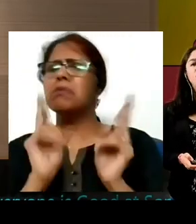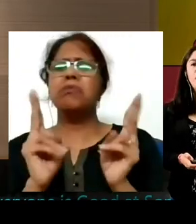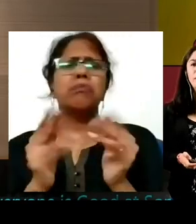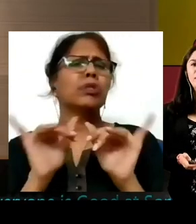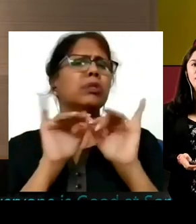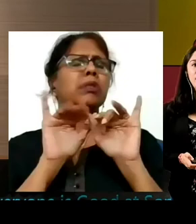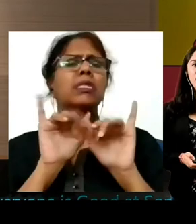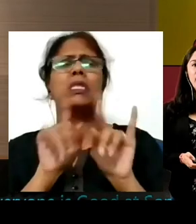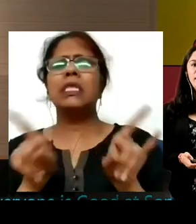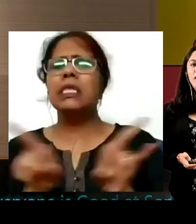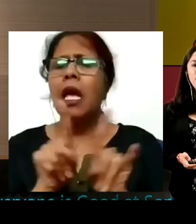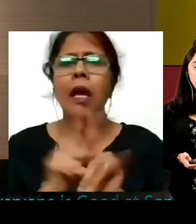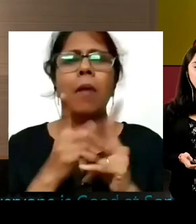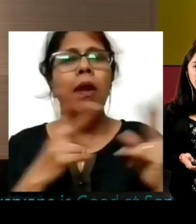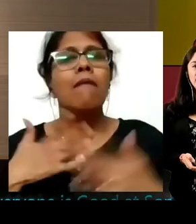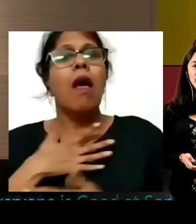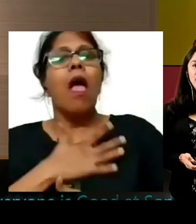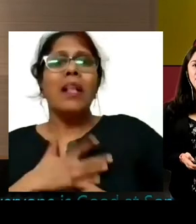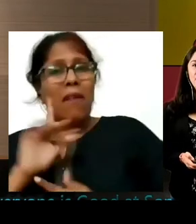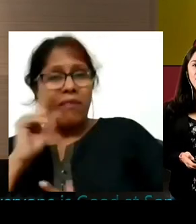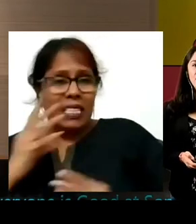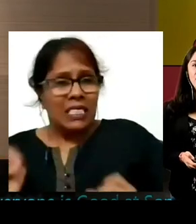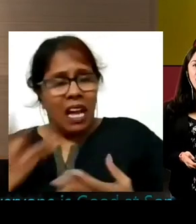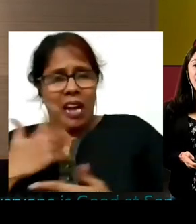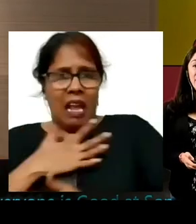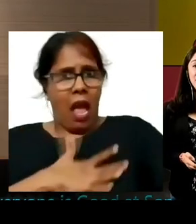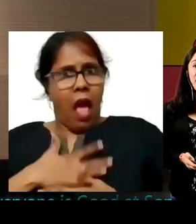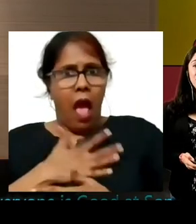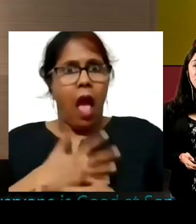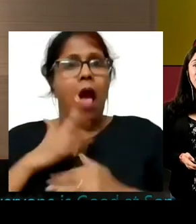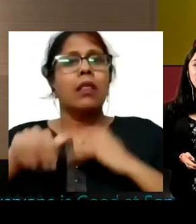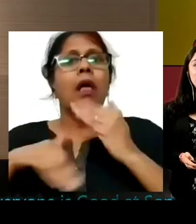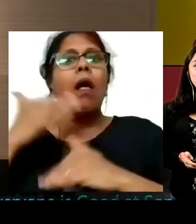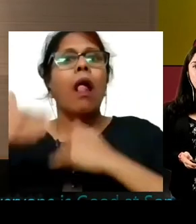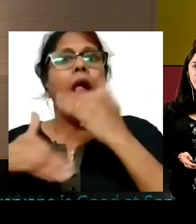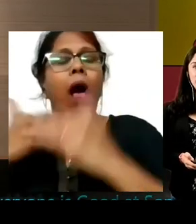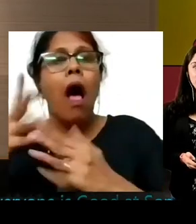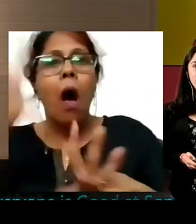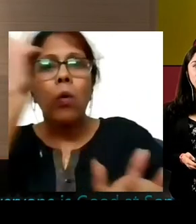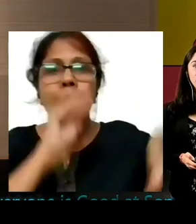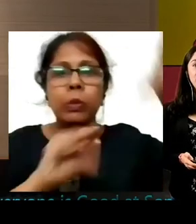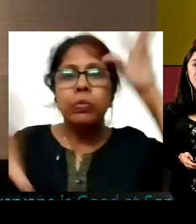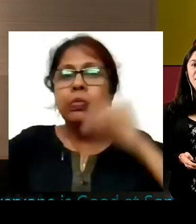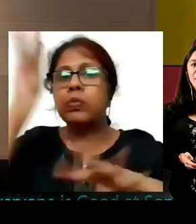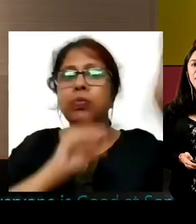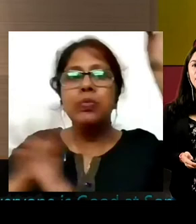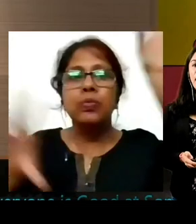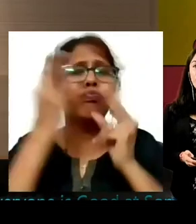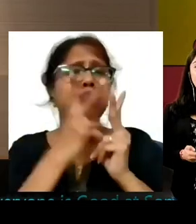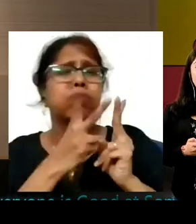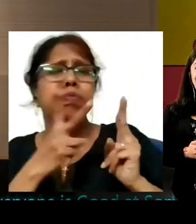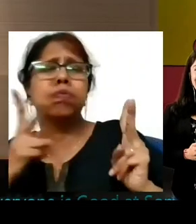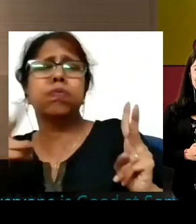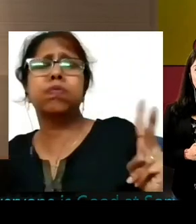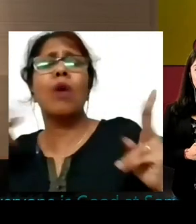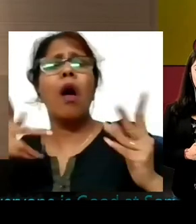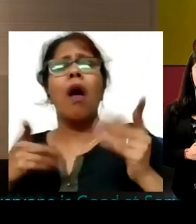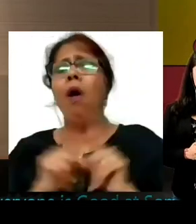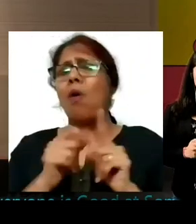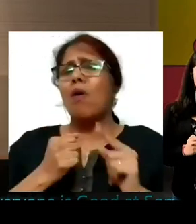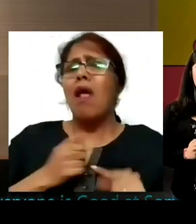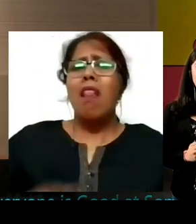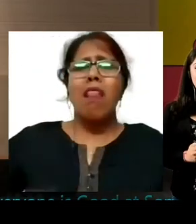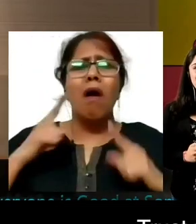enjoyment. I did not realize that I am actually learning so many other things. It made me learn how to balance better